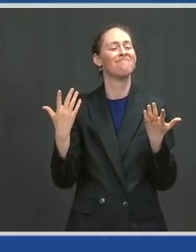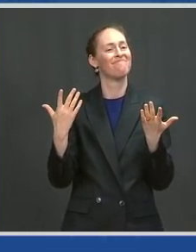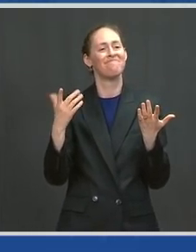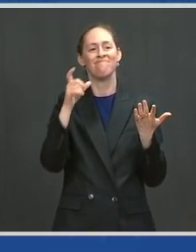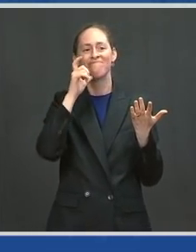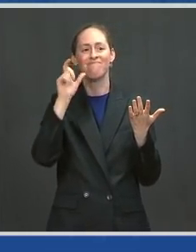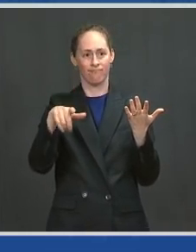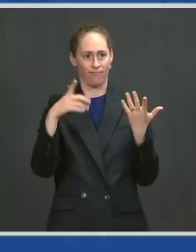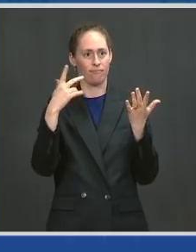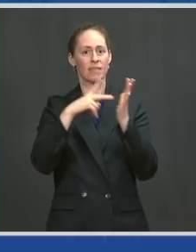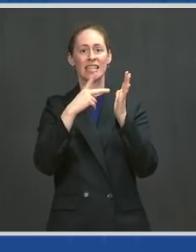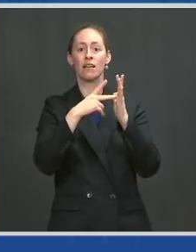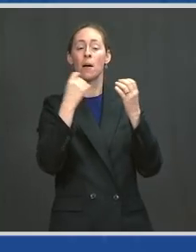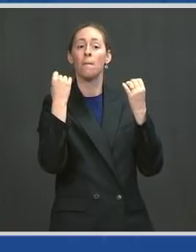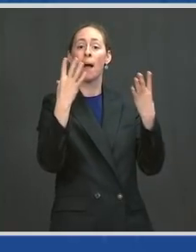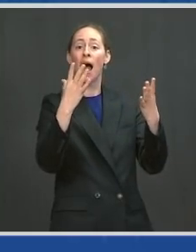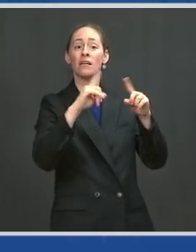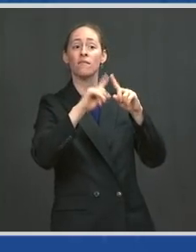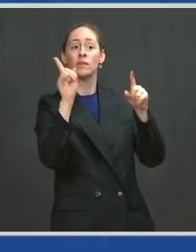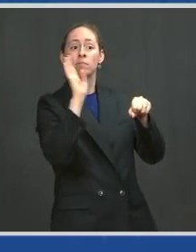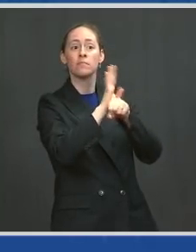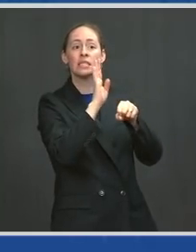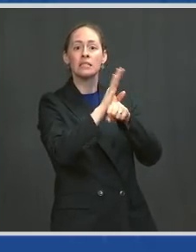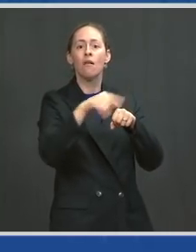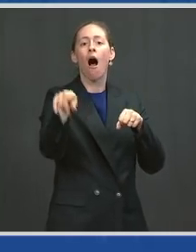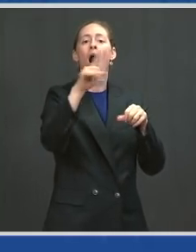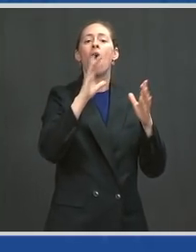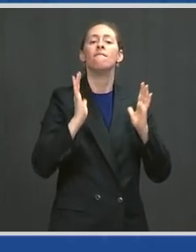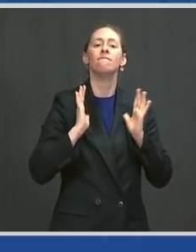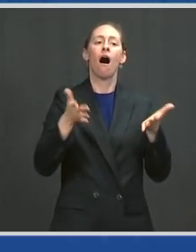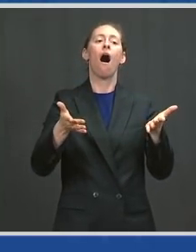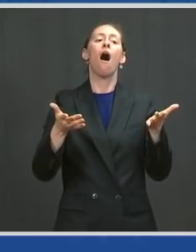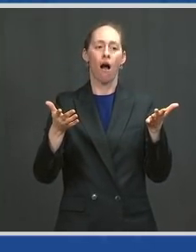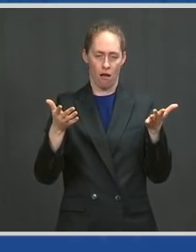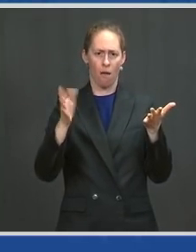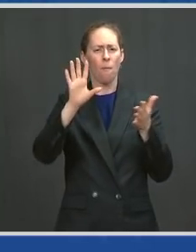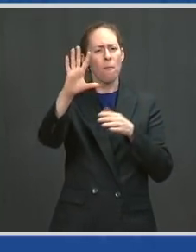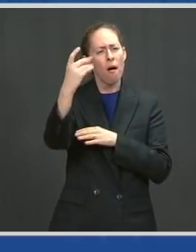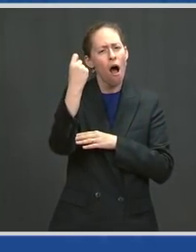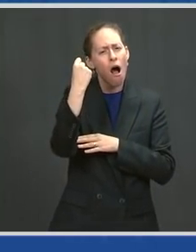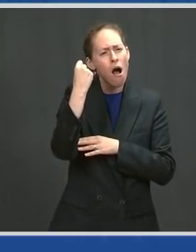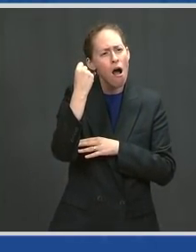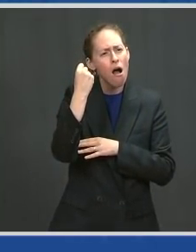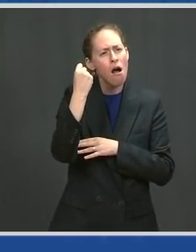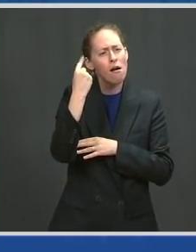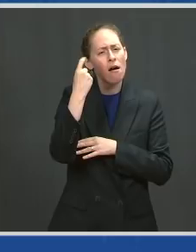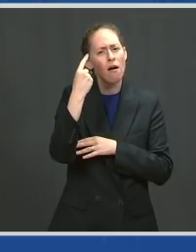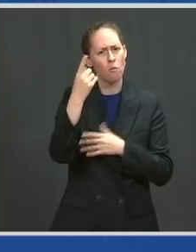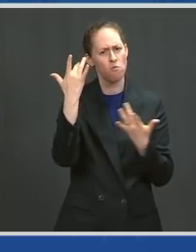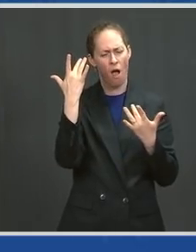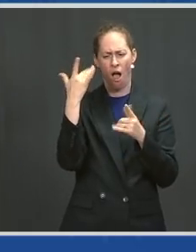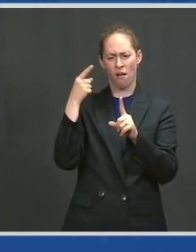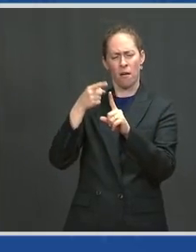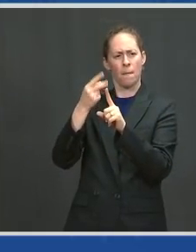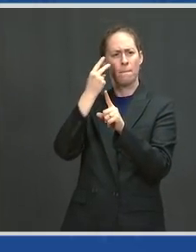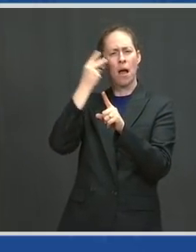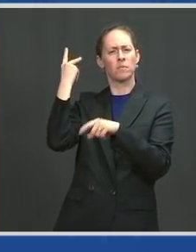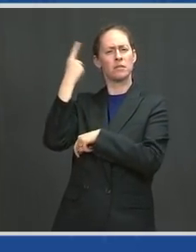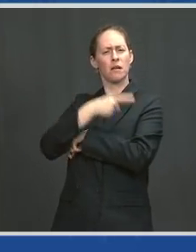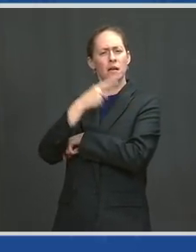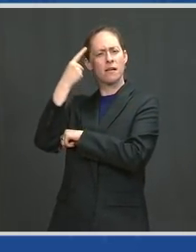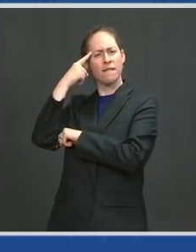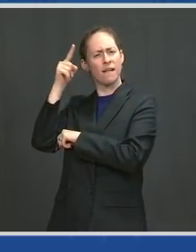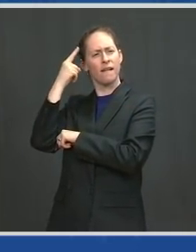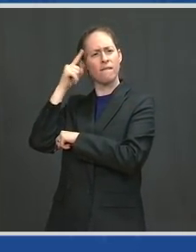we cannot forget the purpose of Memorial Day, to honor those military service members